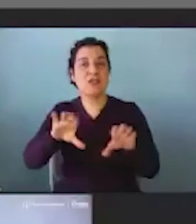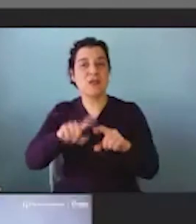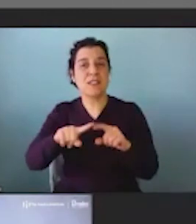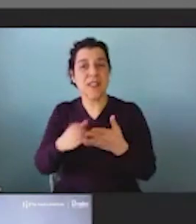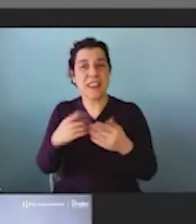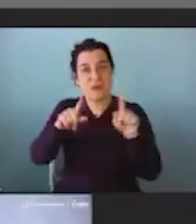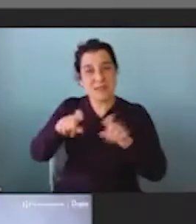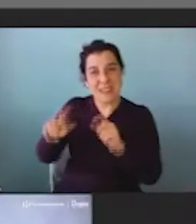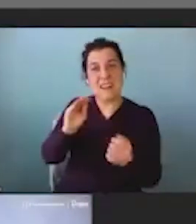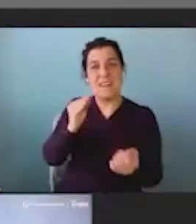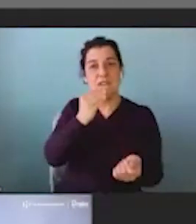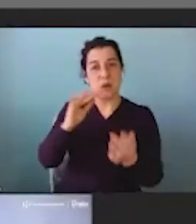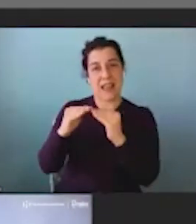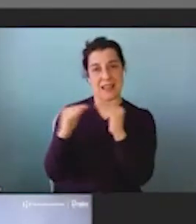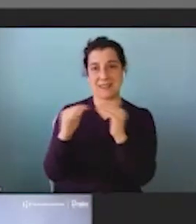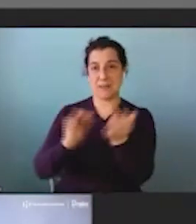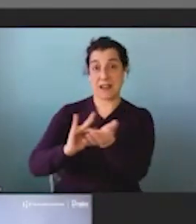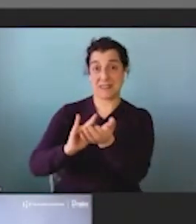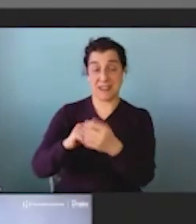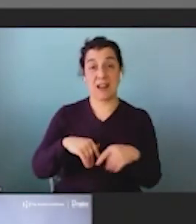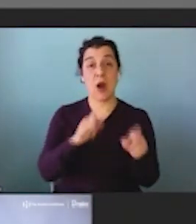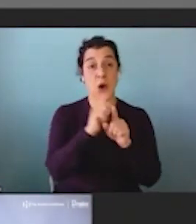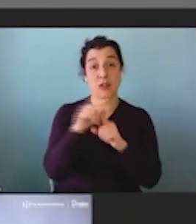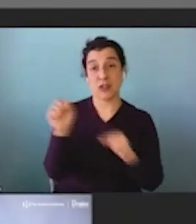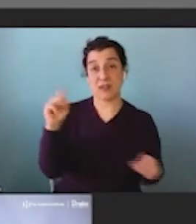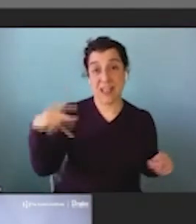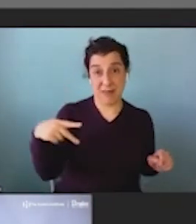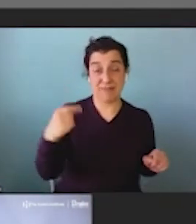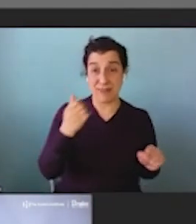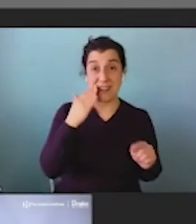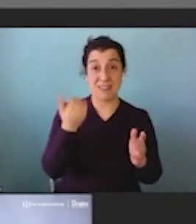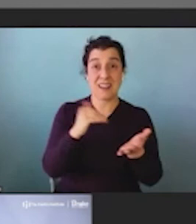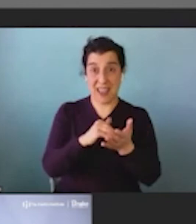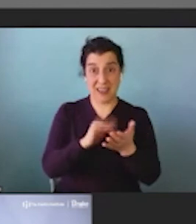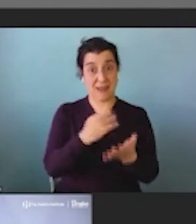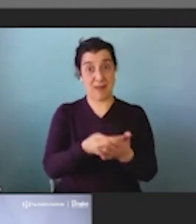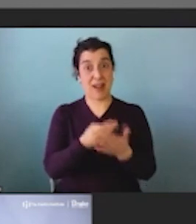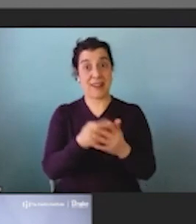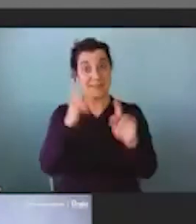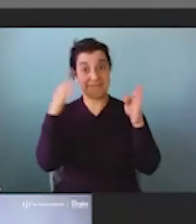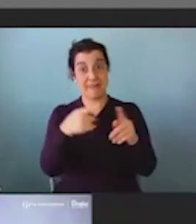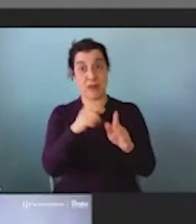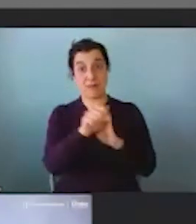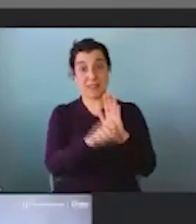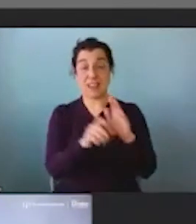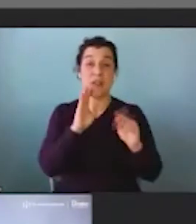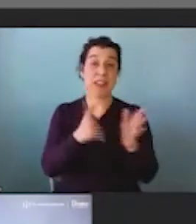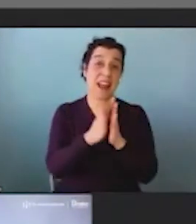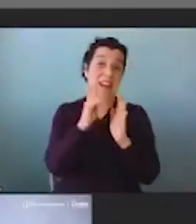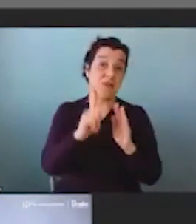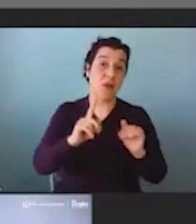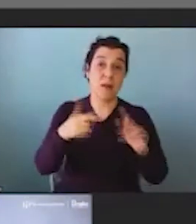medicine and other interventions. And then the second top thing is SNAP, because, again, they can ask for pilots to test SNAP. And so I think those are two